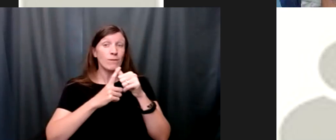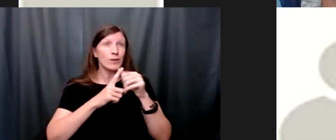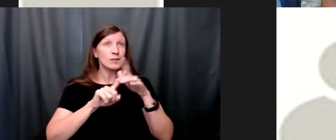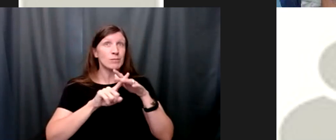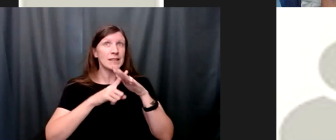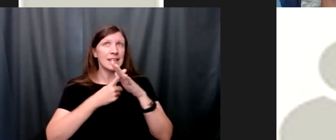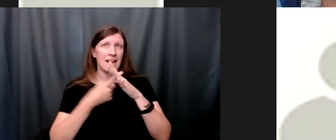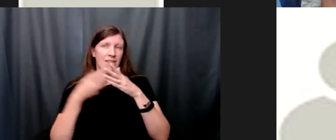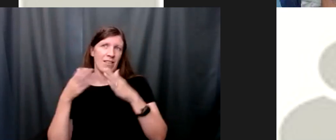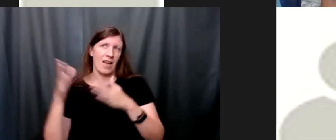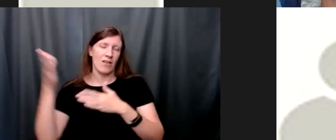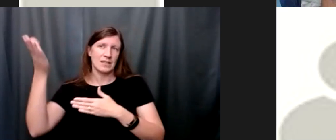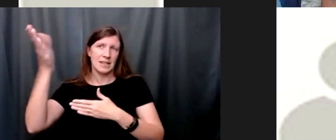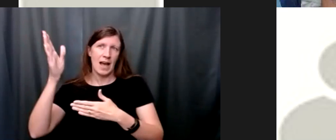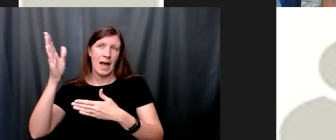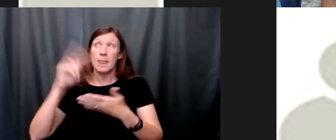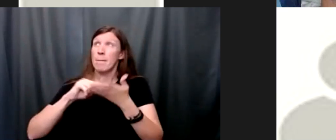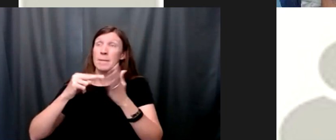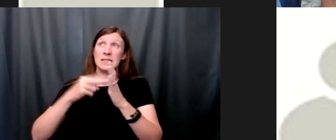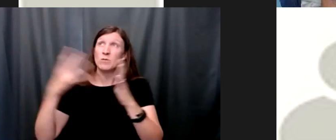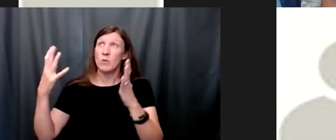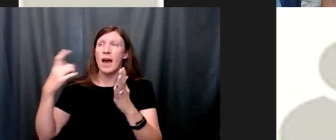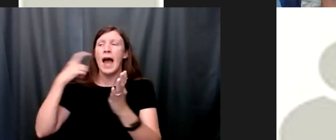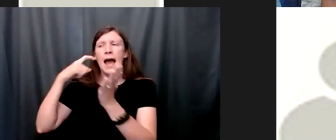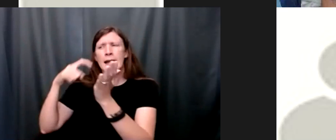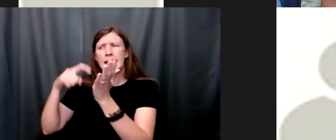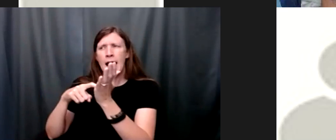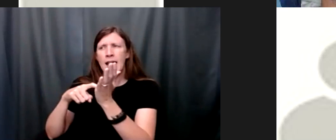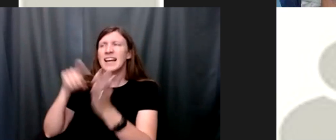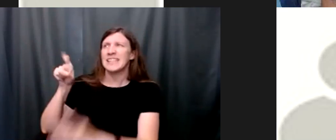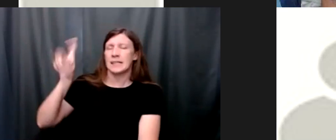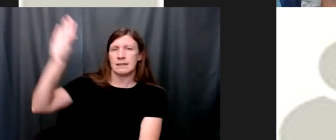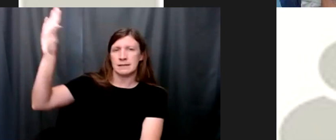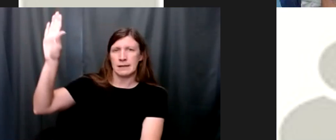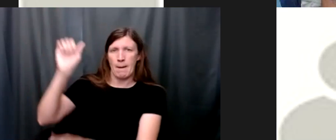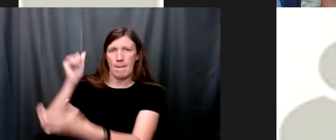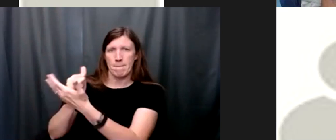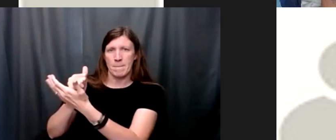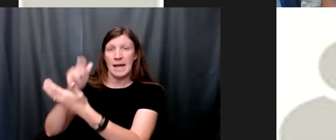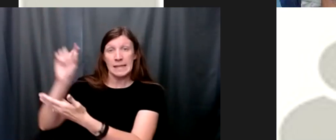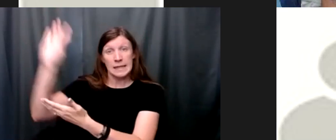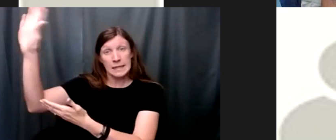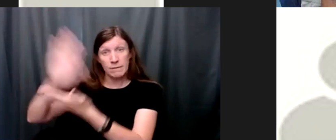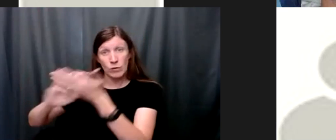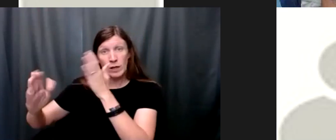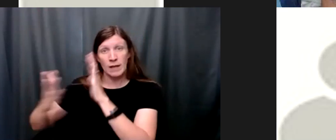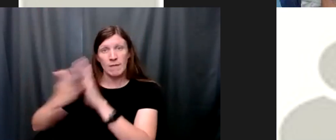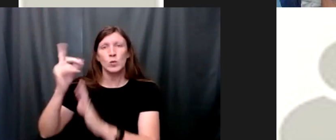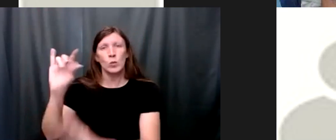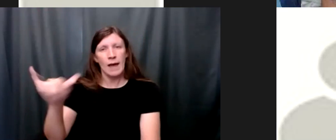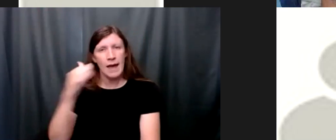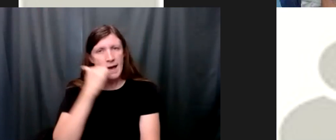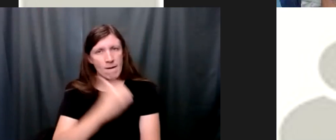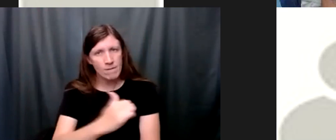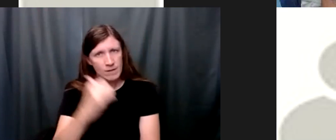it just starts by acknowledging we need god's help that we need his forgiveness and doing that every day rebuilding every day